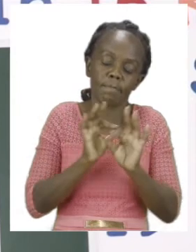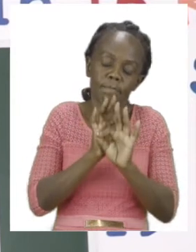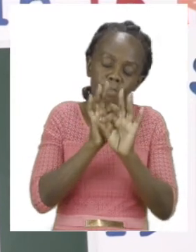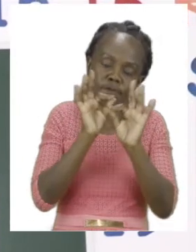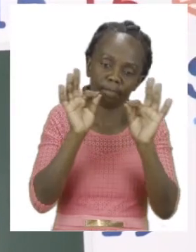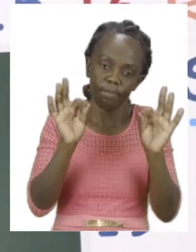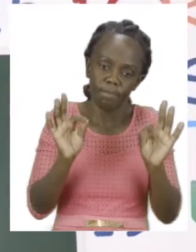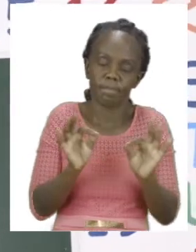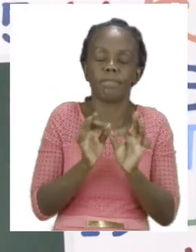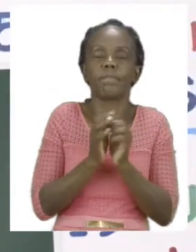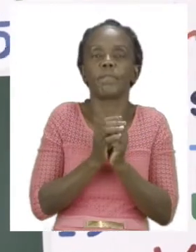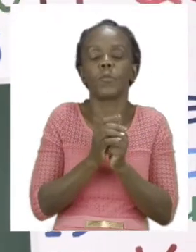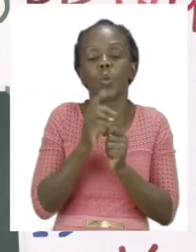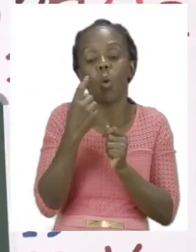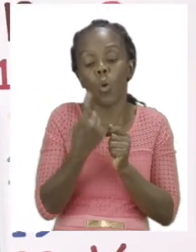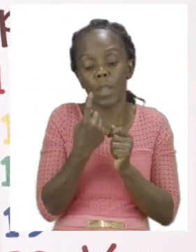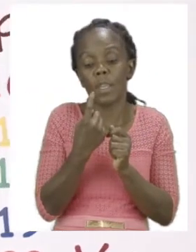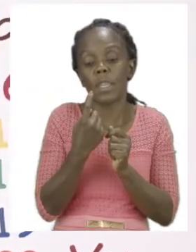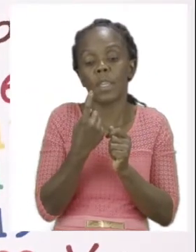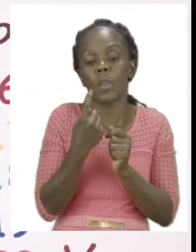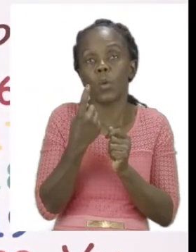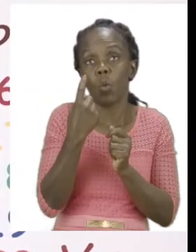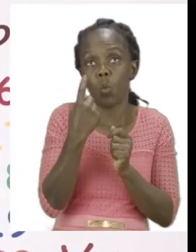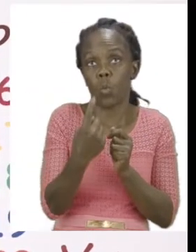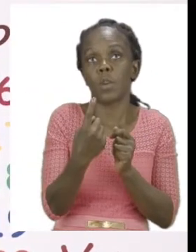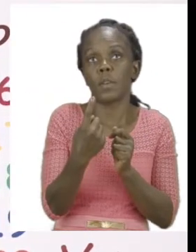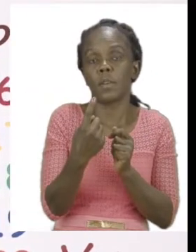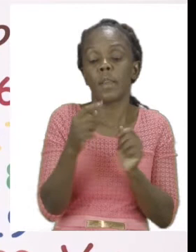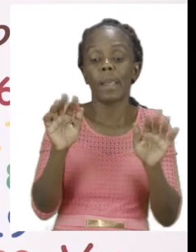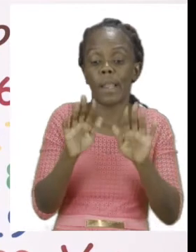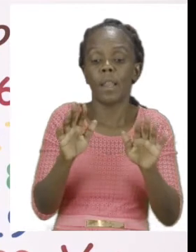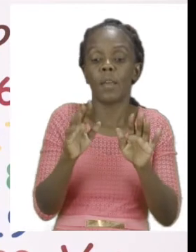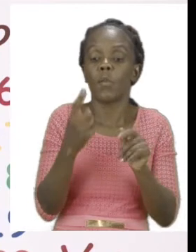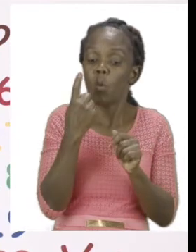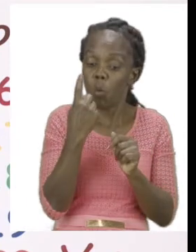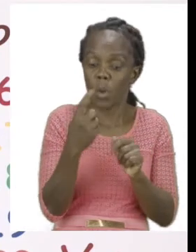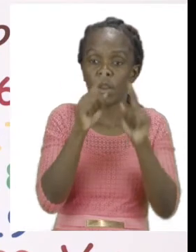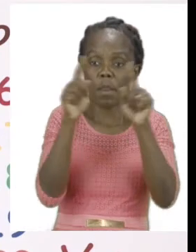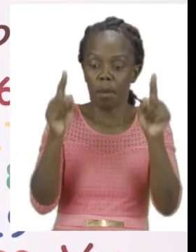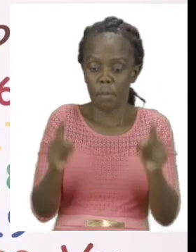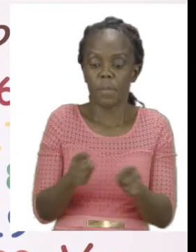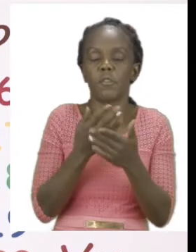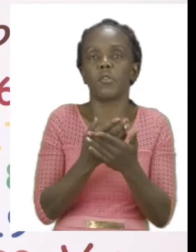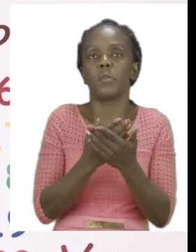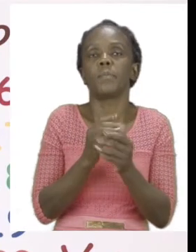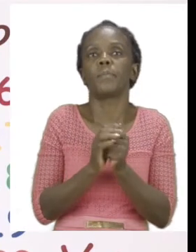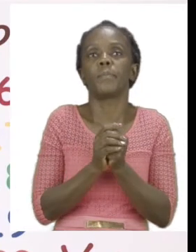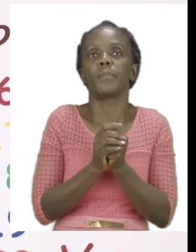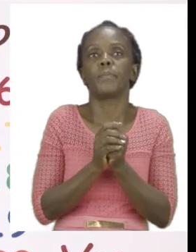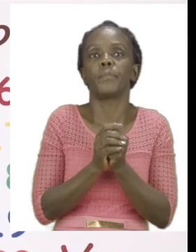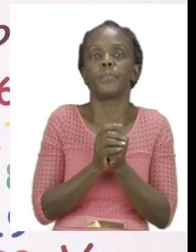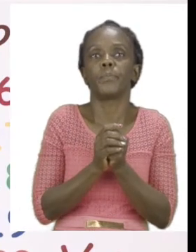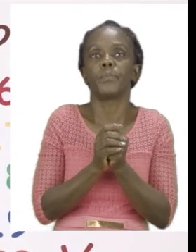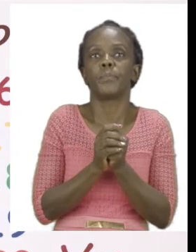one color for one picture. And when you are done with all three of your exercises. Check that you